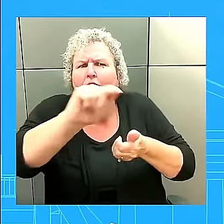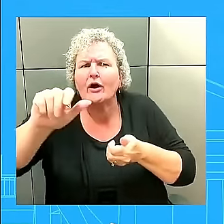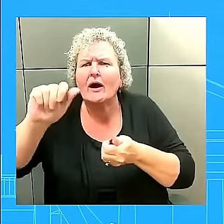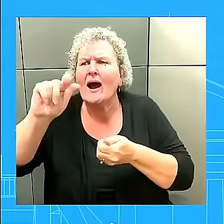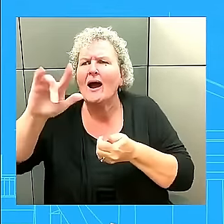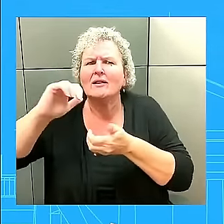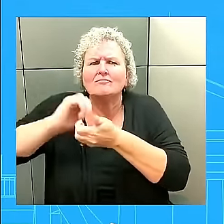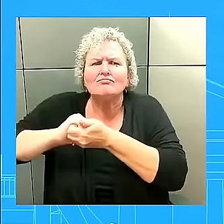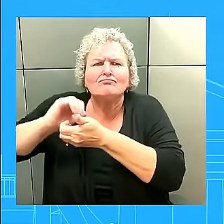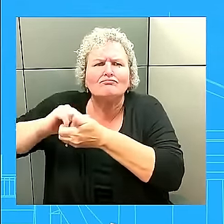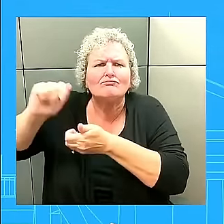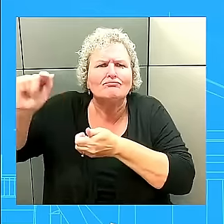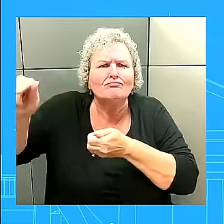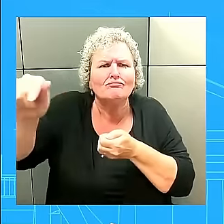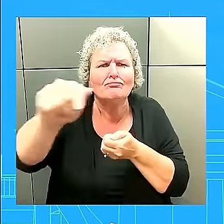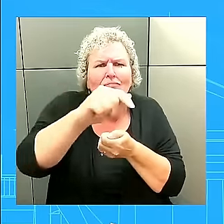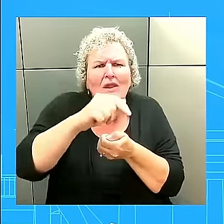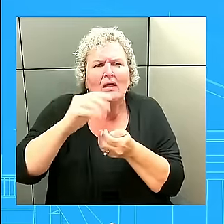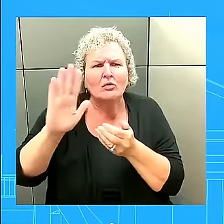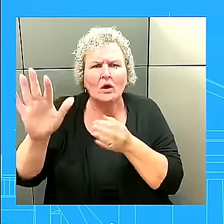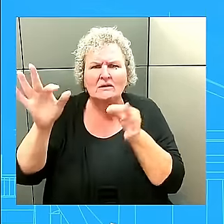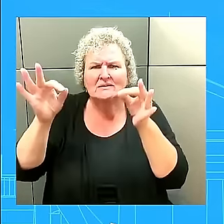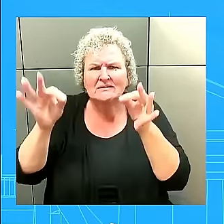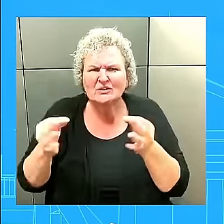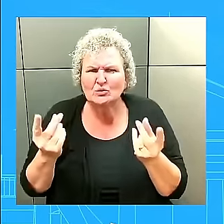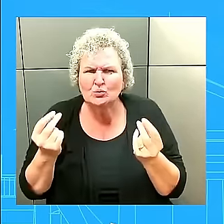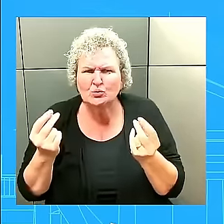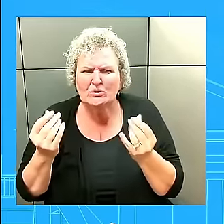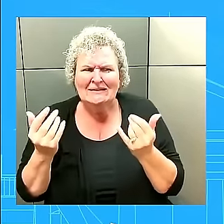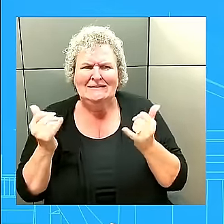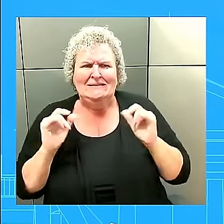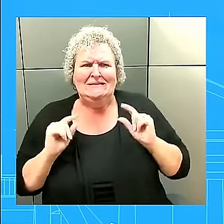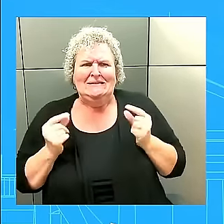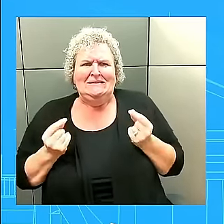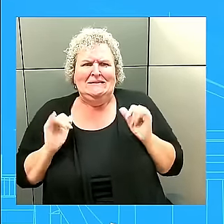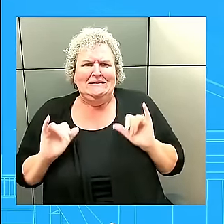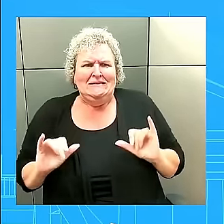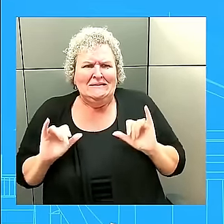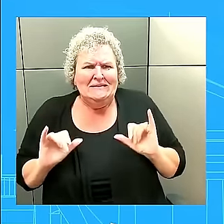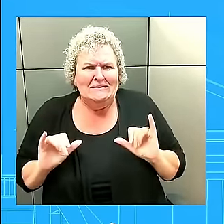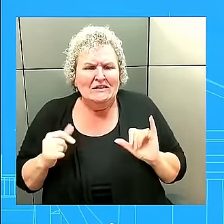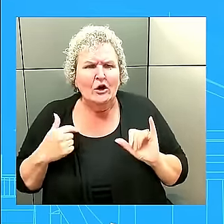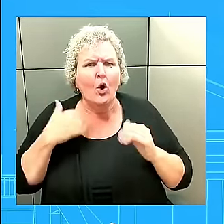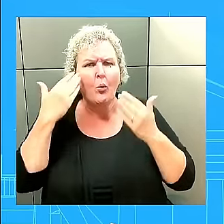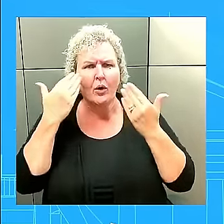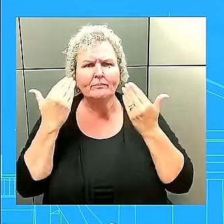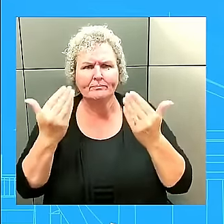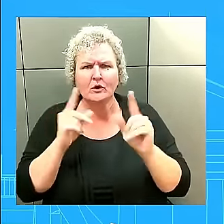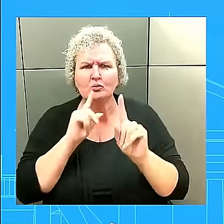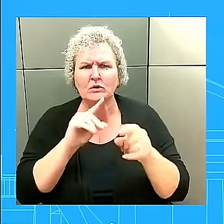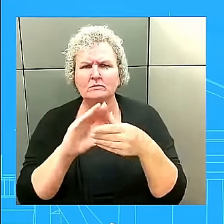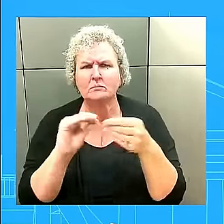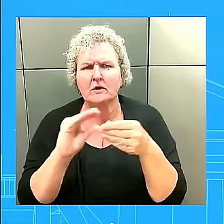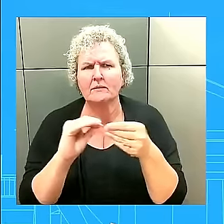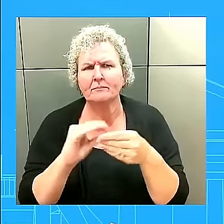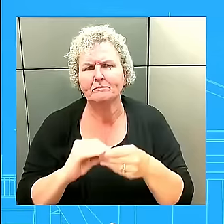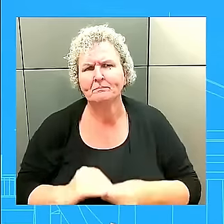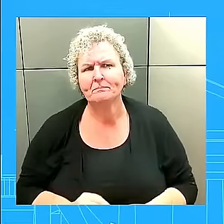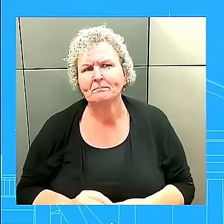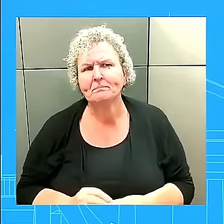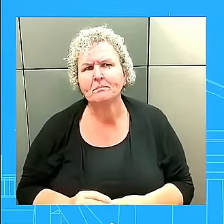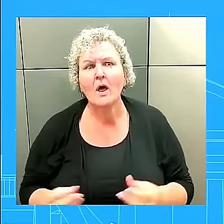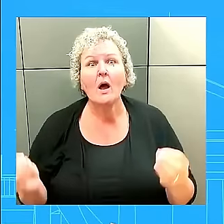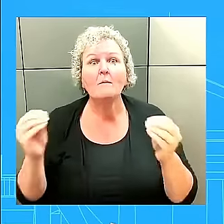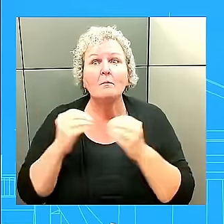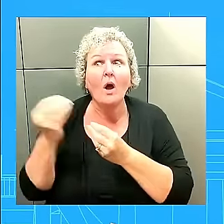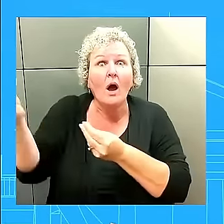move and on how we might respond. I expect to have more to share on all of that in the coming days. For